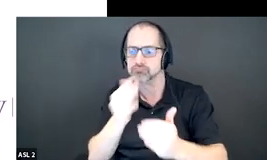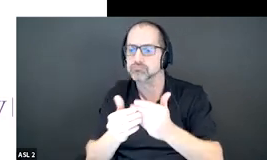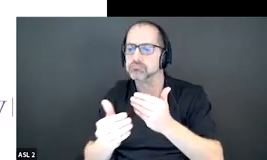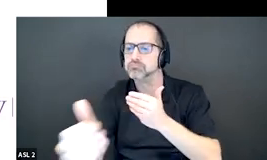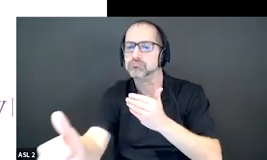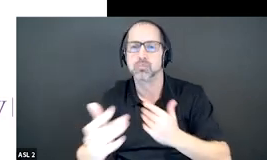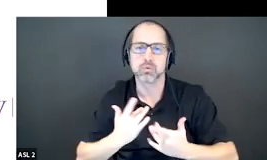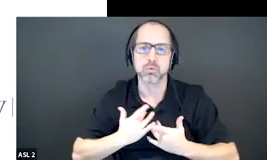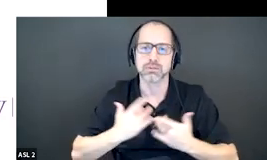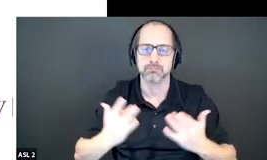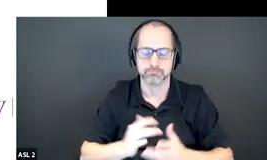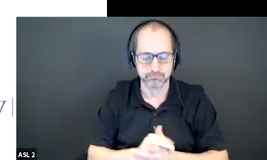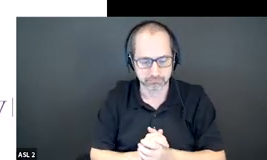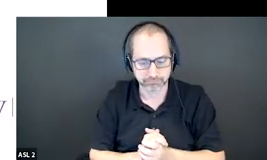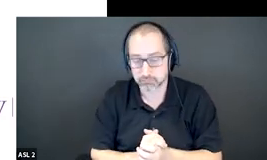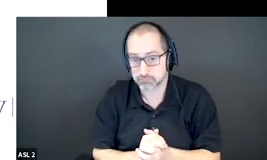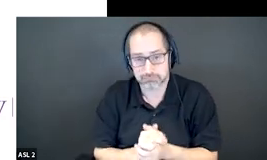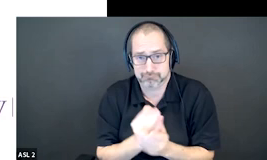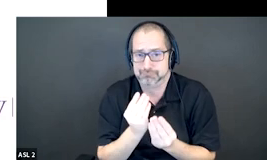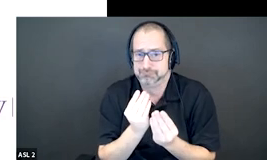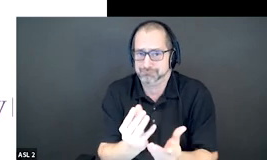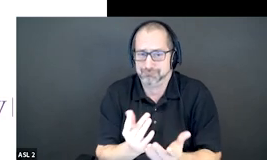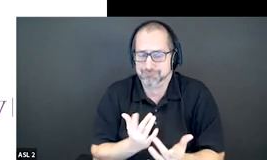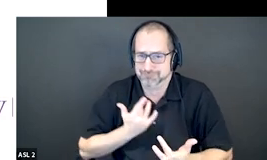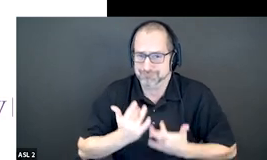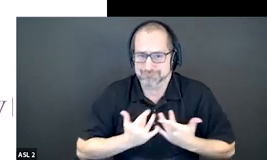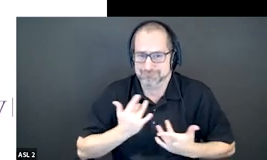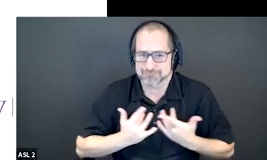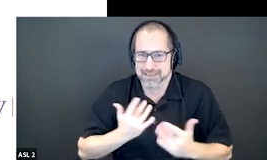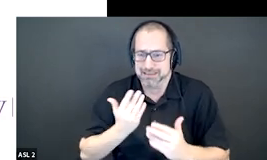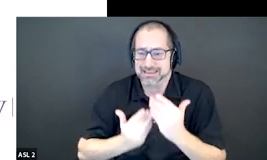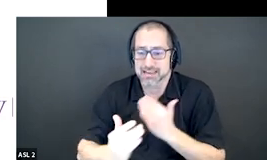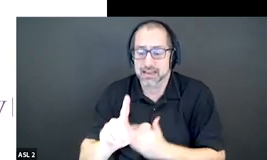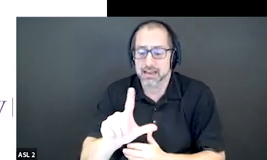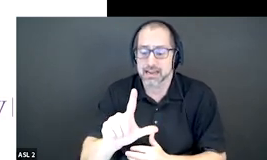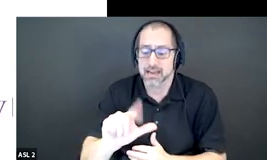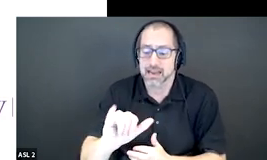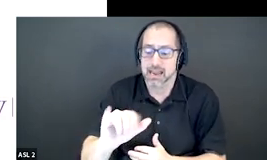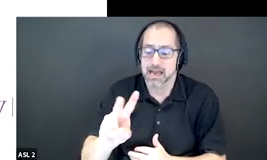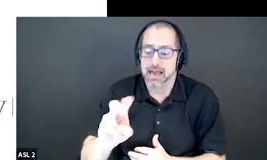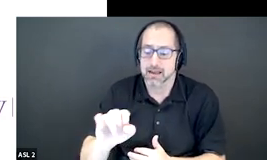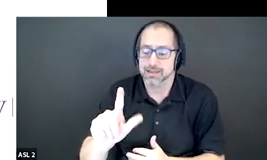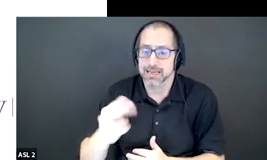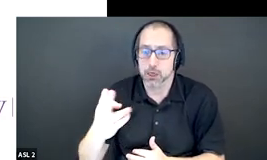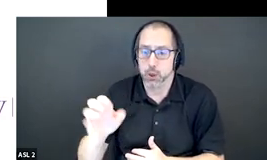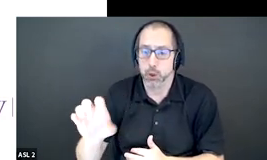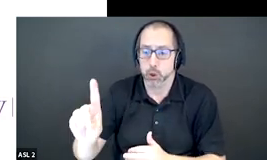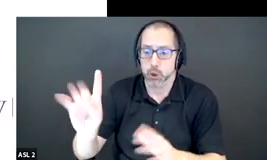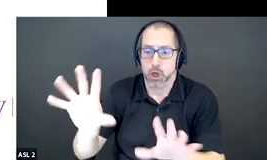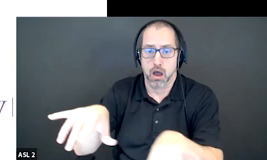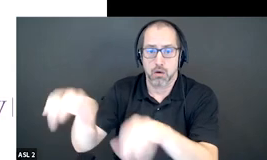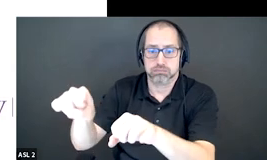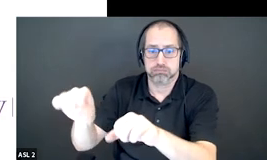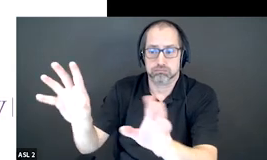we're really excited to let you know about a livelihoods forum that we are planning for august